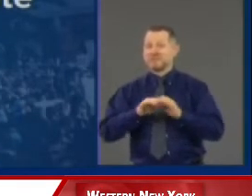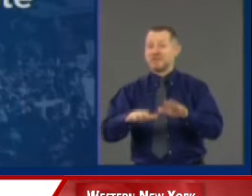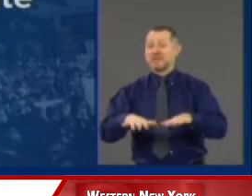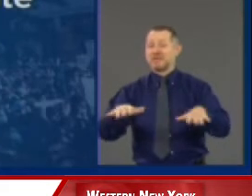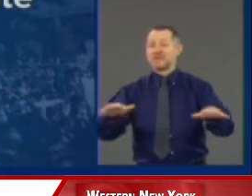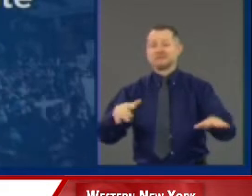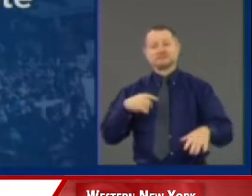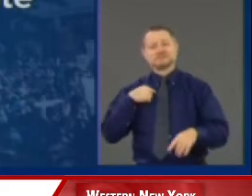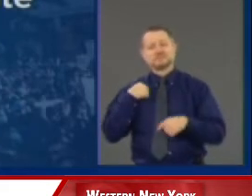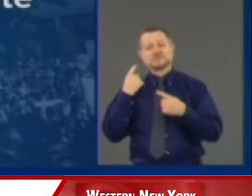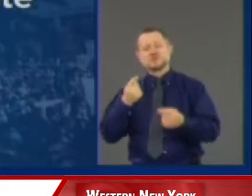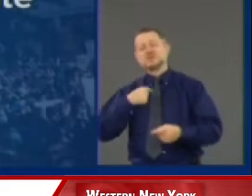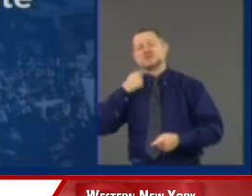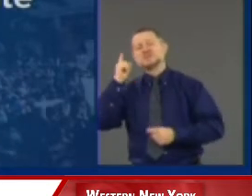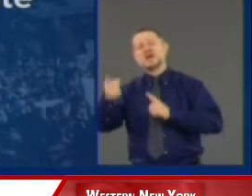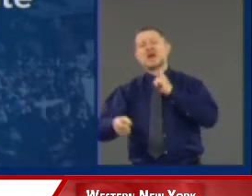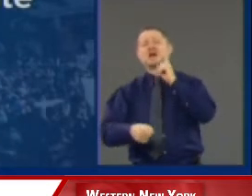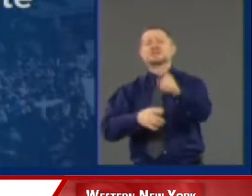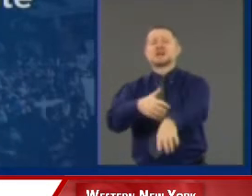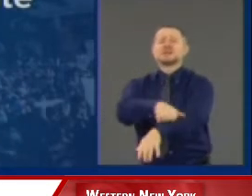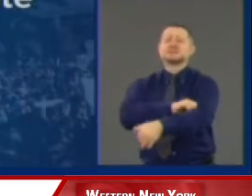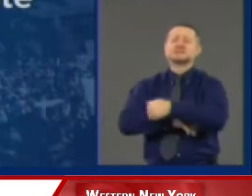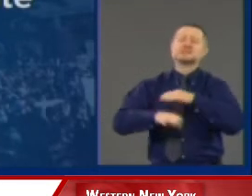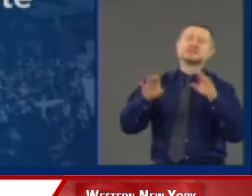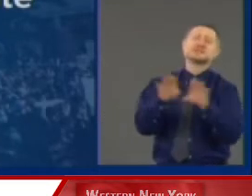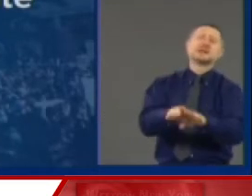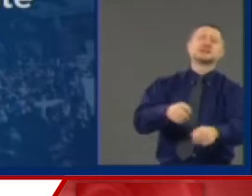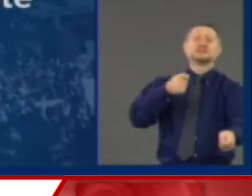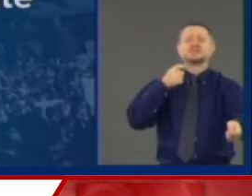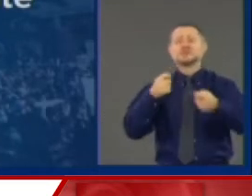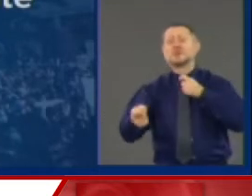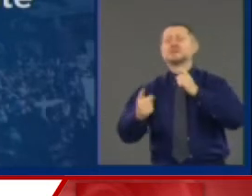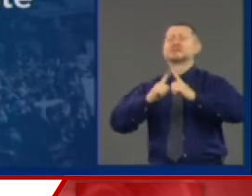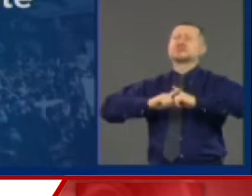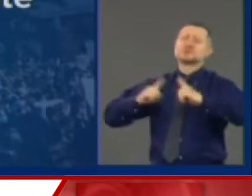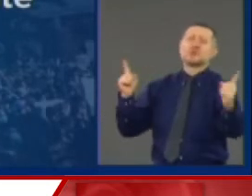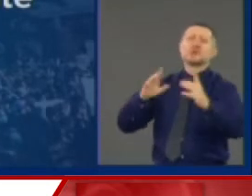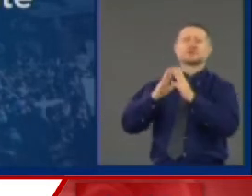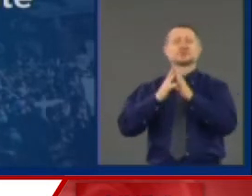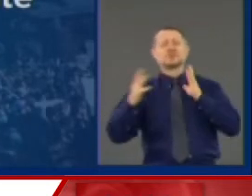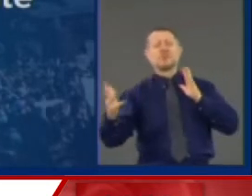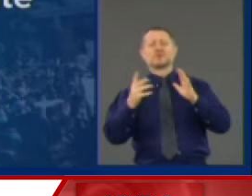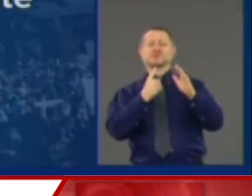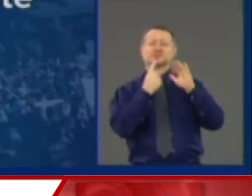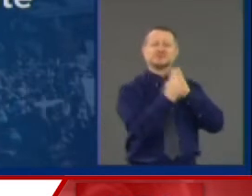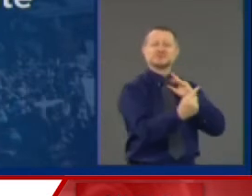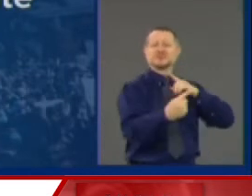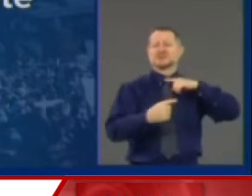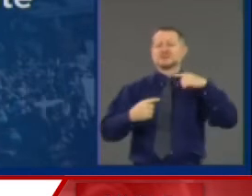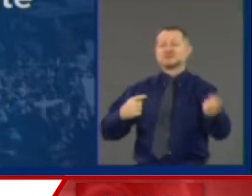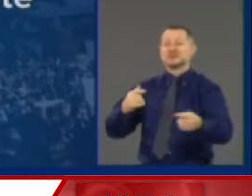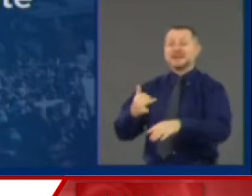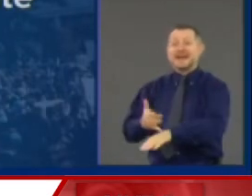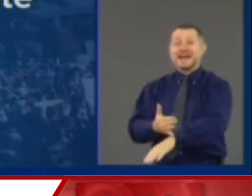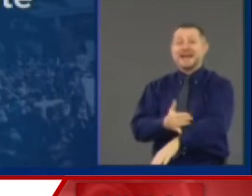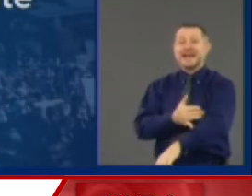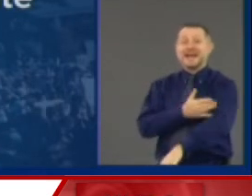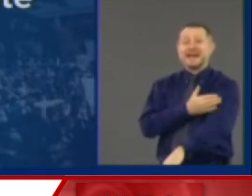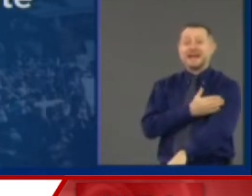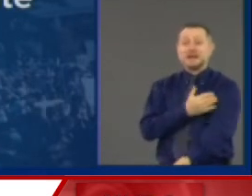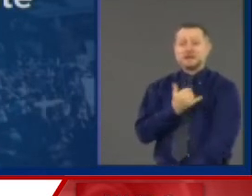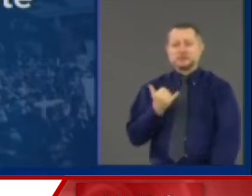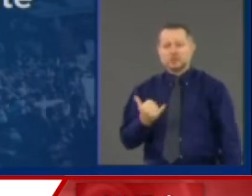this time closed down, locked down masks, socially distanced. And then you turn on the TV